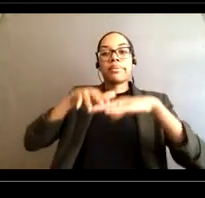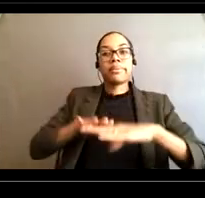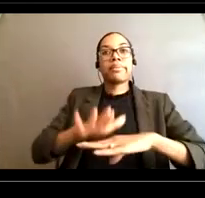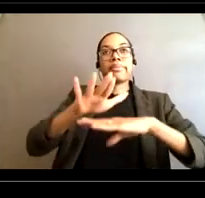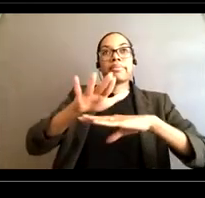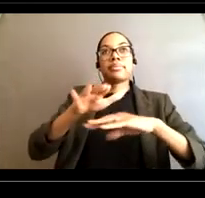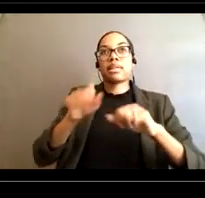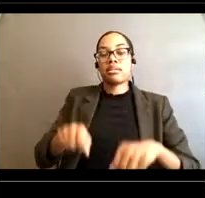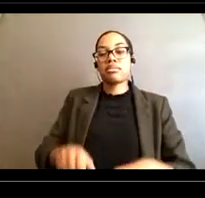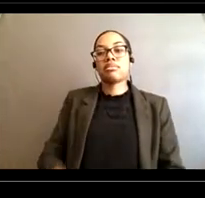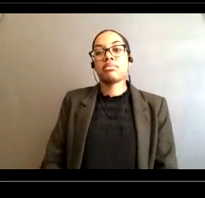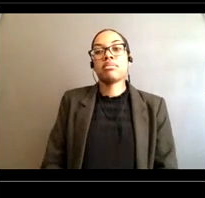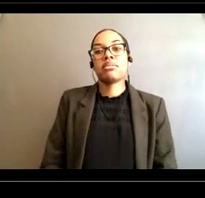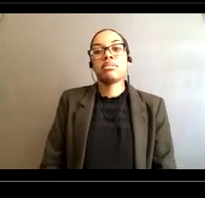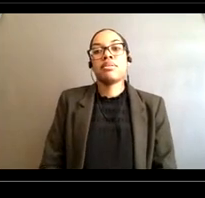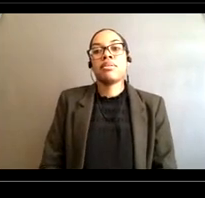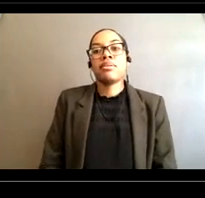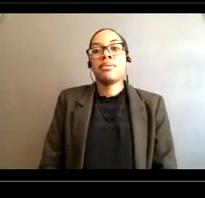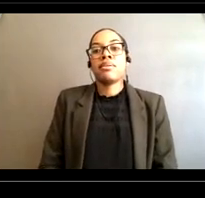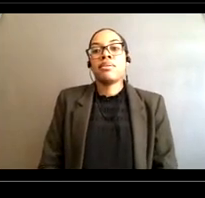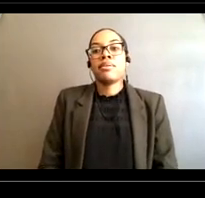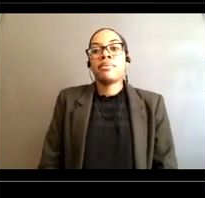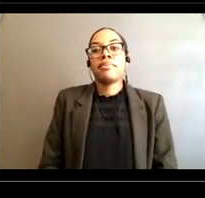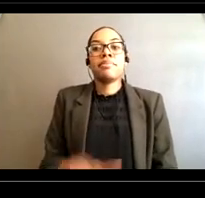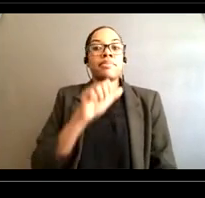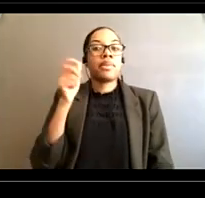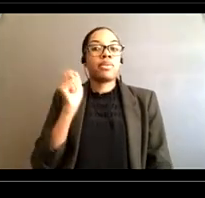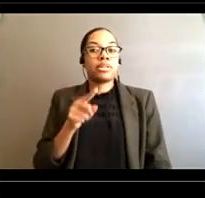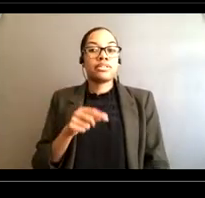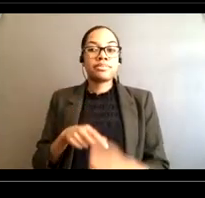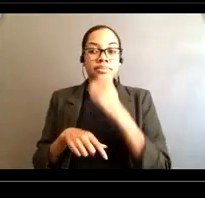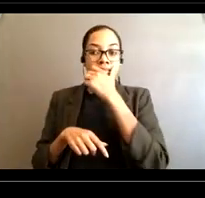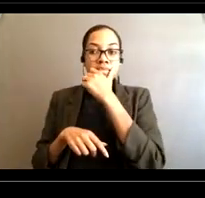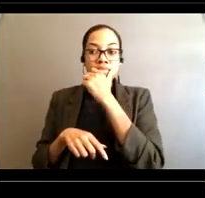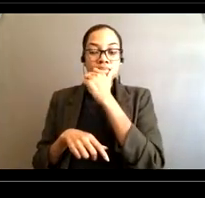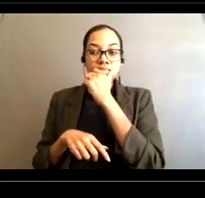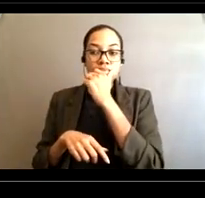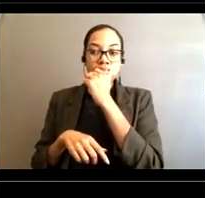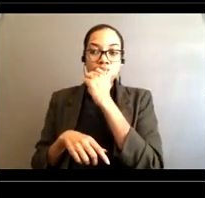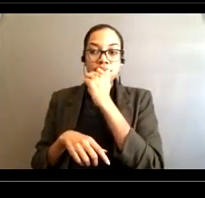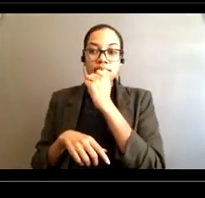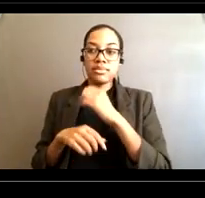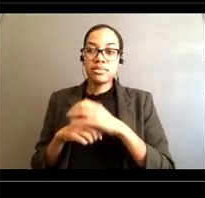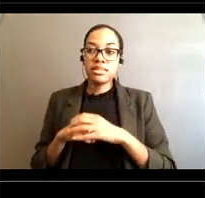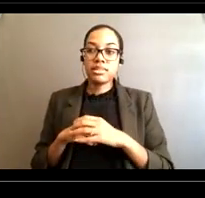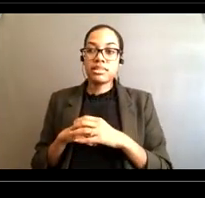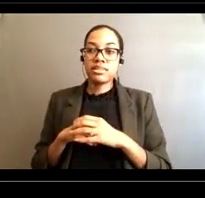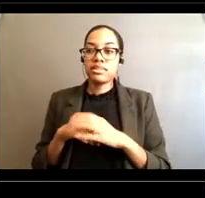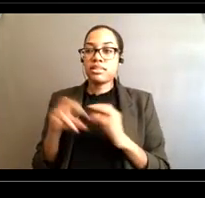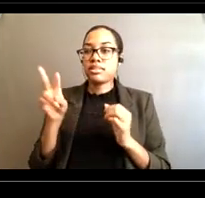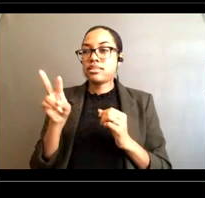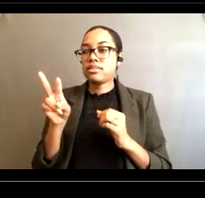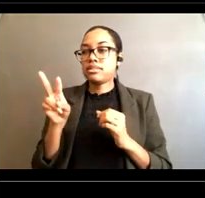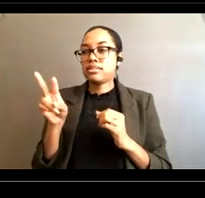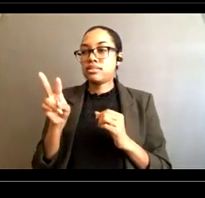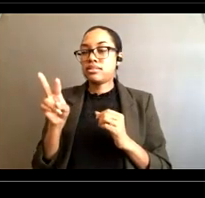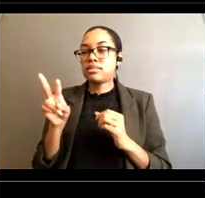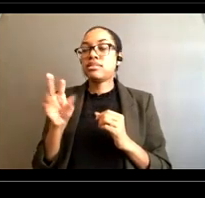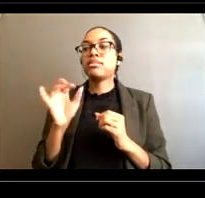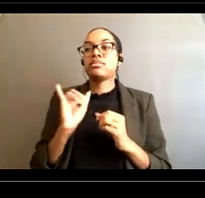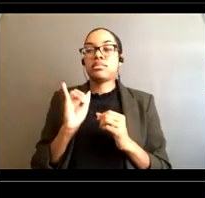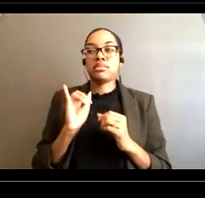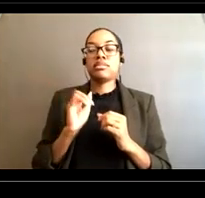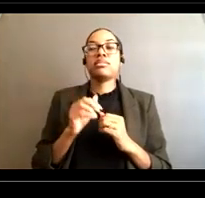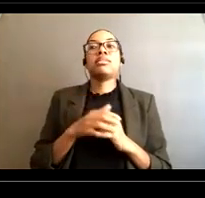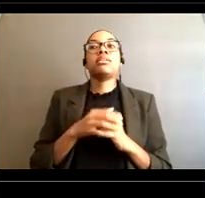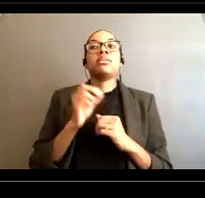Someone wants to know that Let's see if someone is Struggling you think in a rip current and you want to try